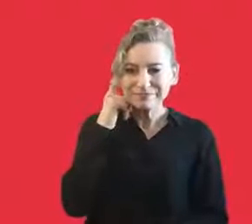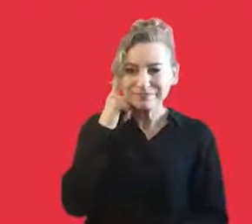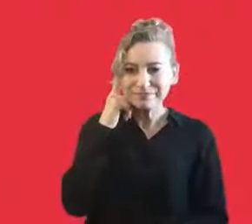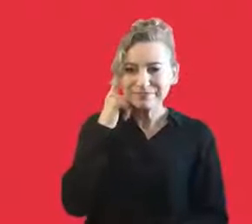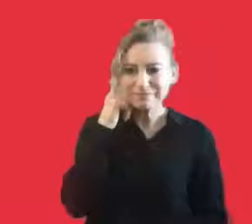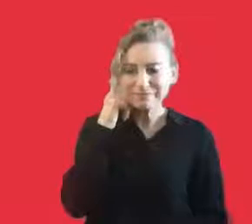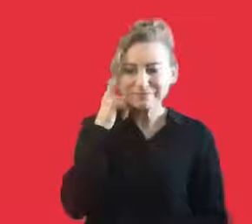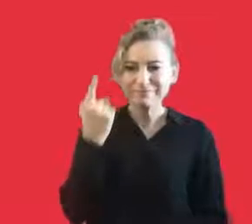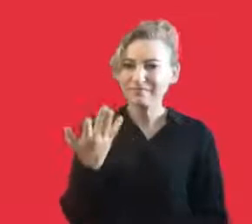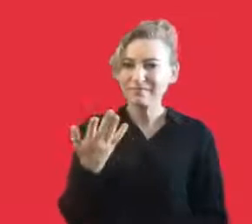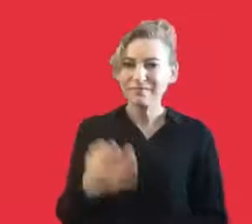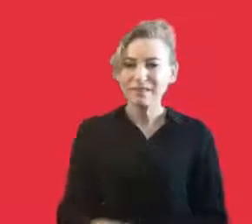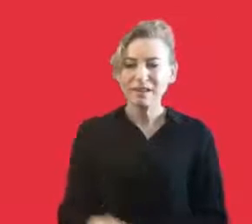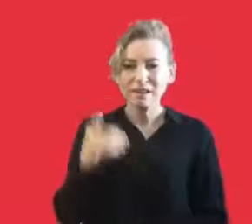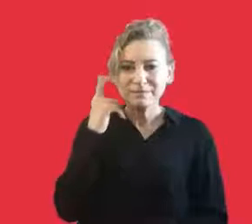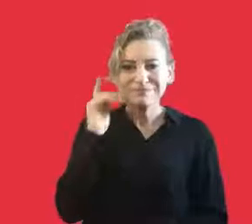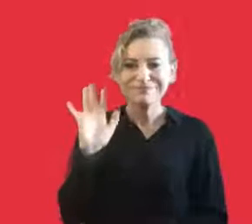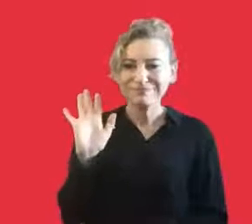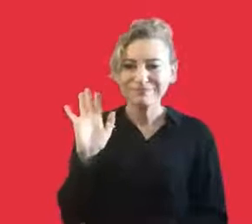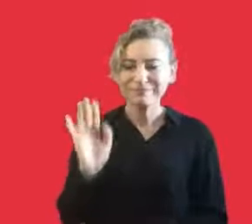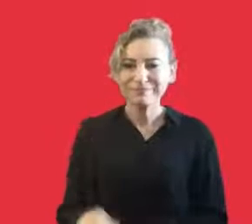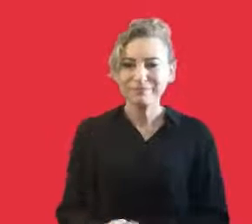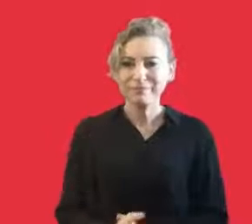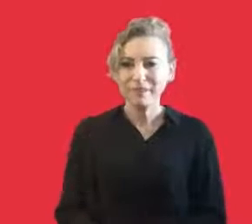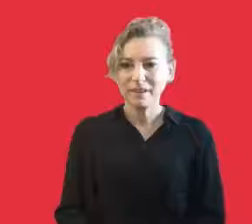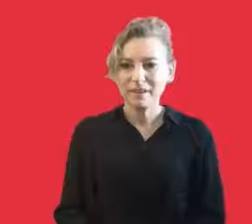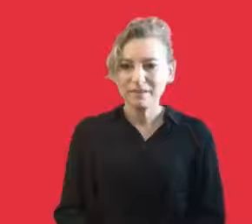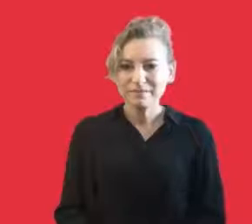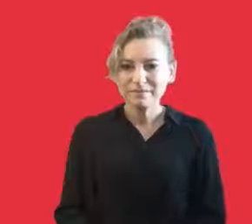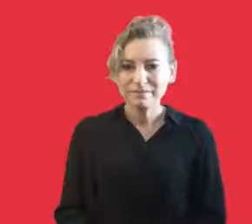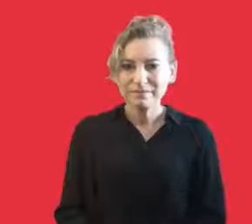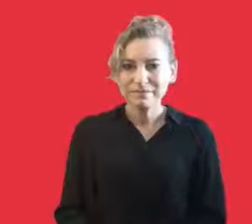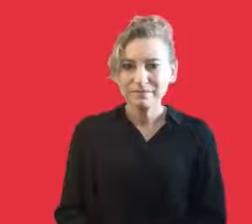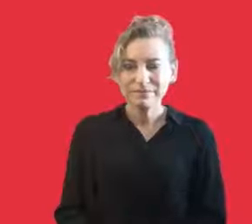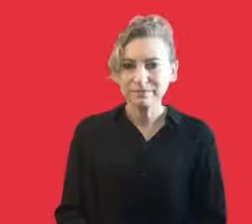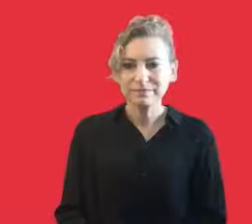online digital transformation and we initiated our studies with the online transformation.